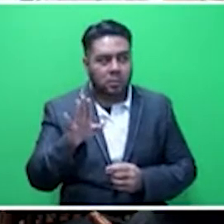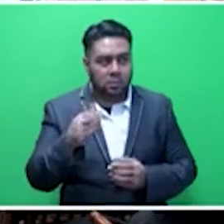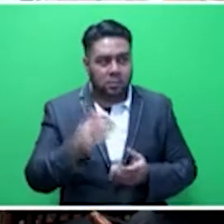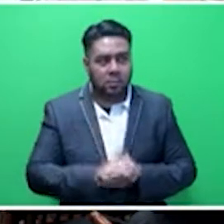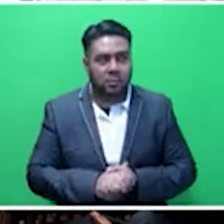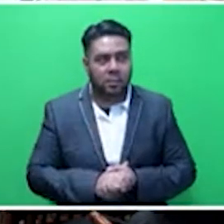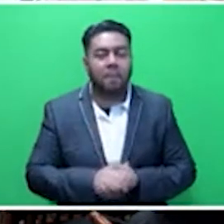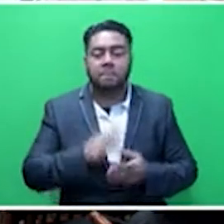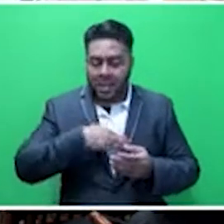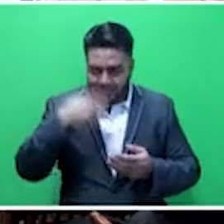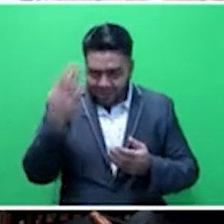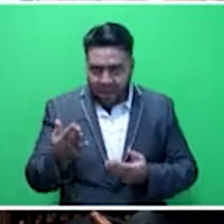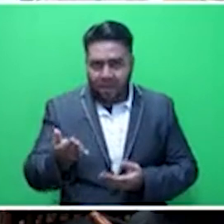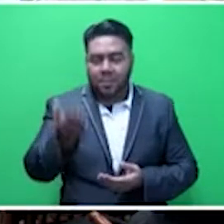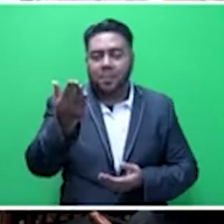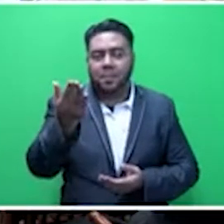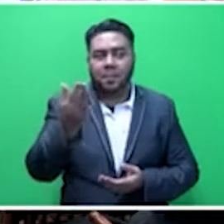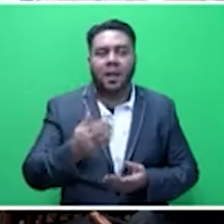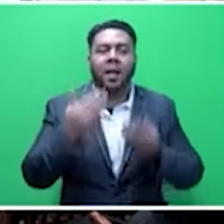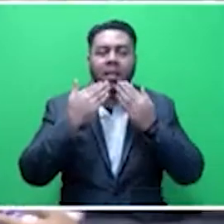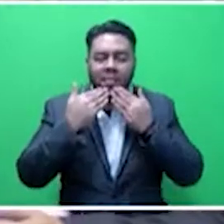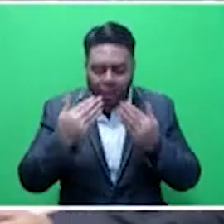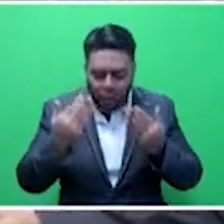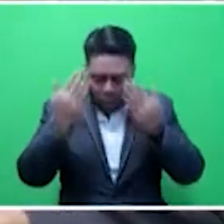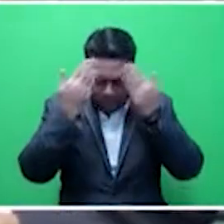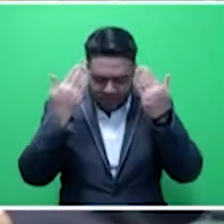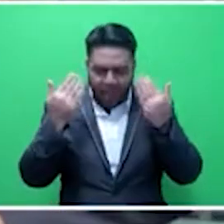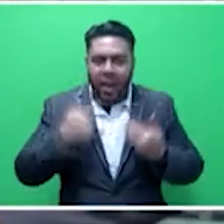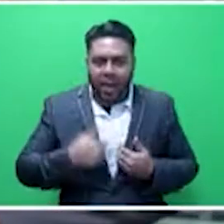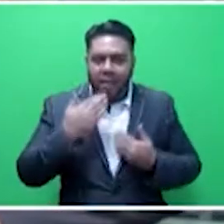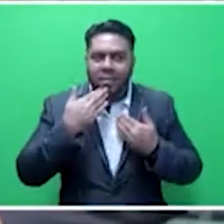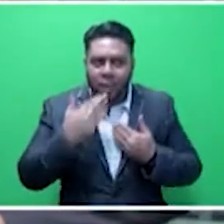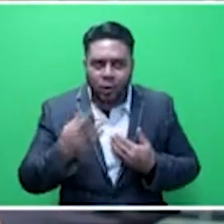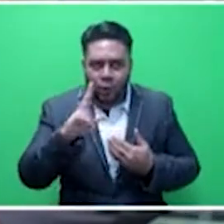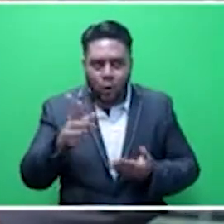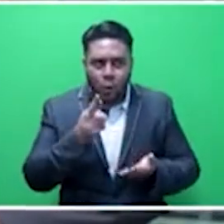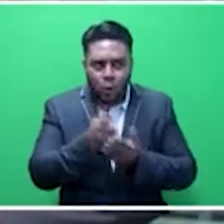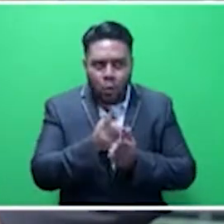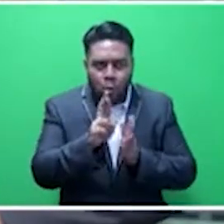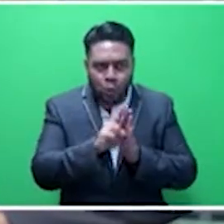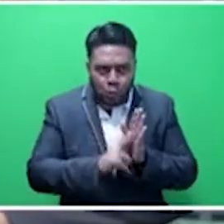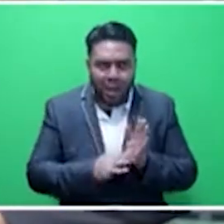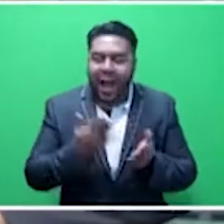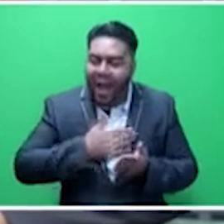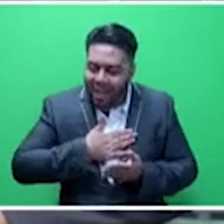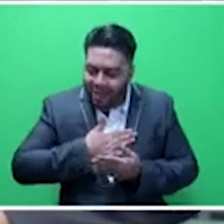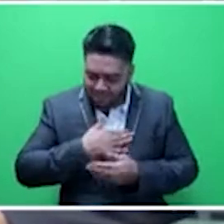Honourable Minister, you have the floor. Thank you, Honourable Speaker. I thank you, Honourable Speaker, for your ruling. And as I said, I respect